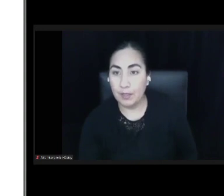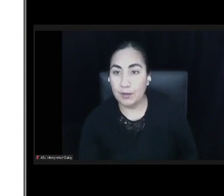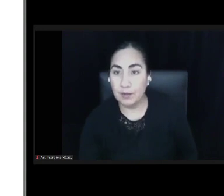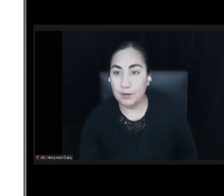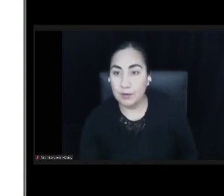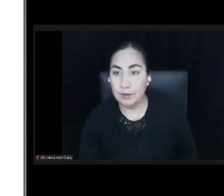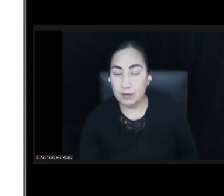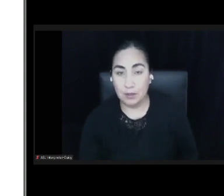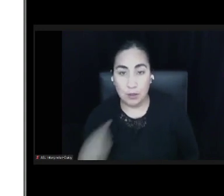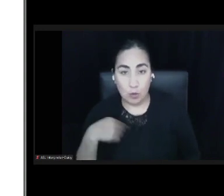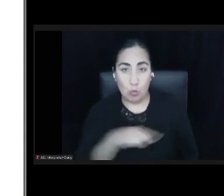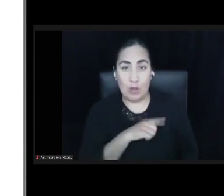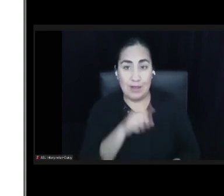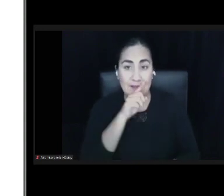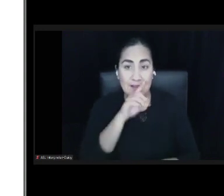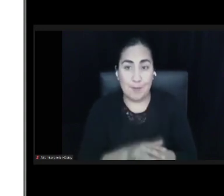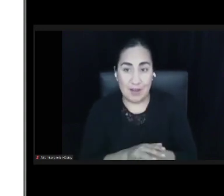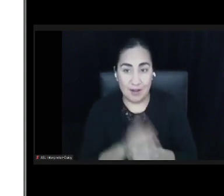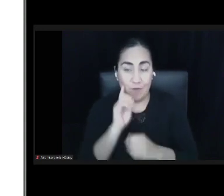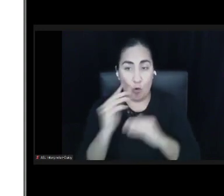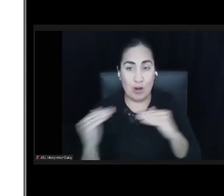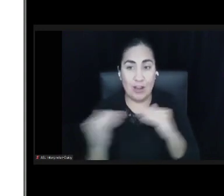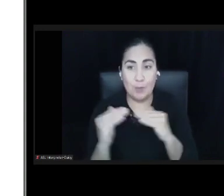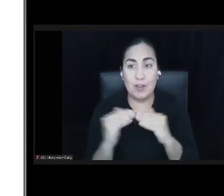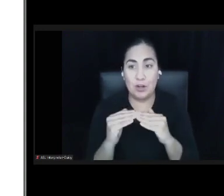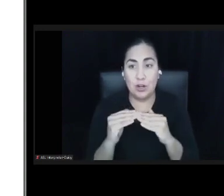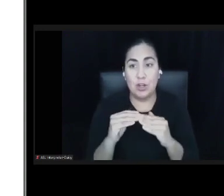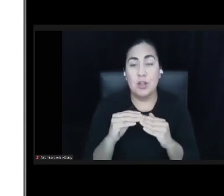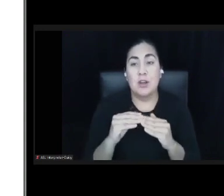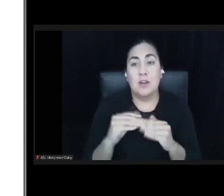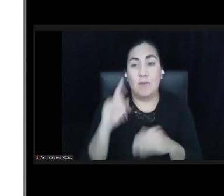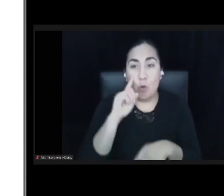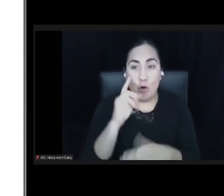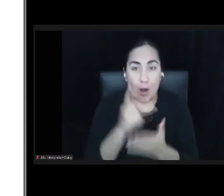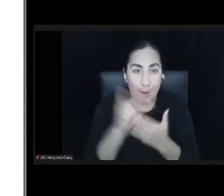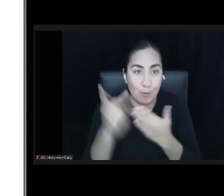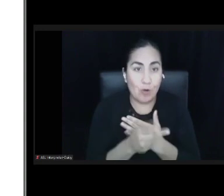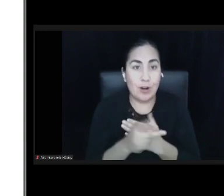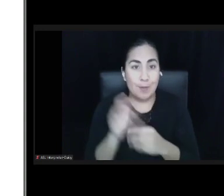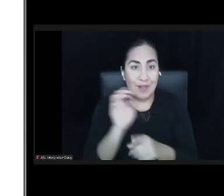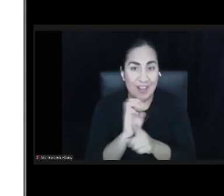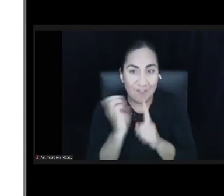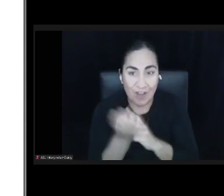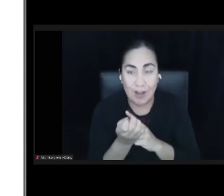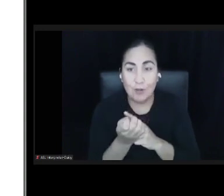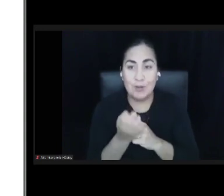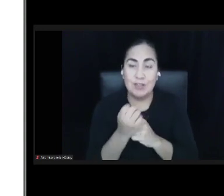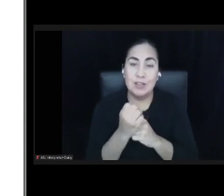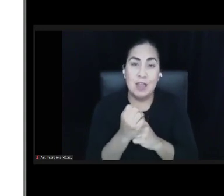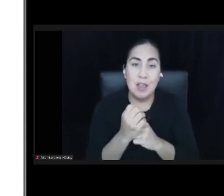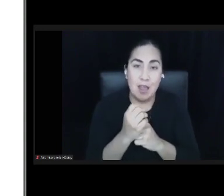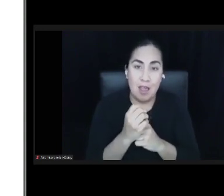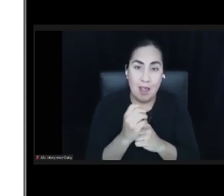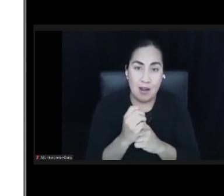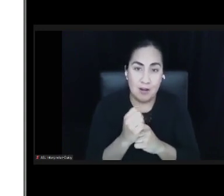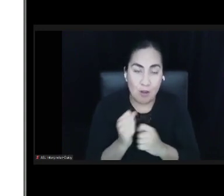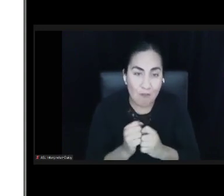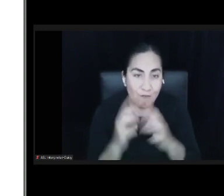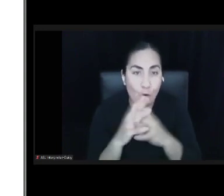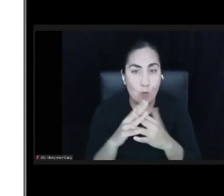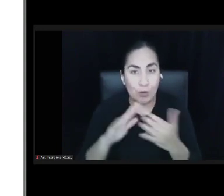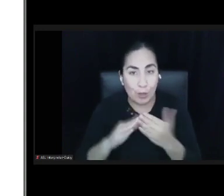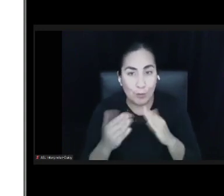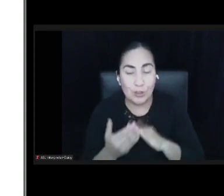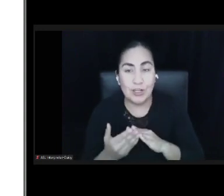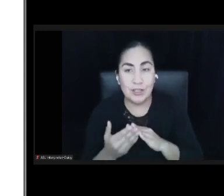programmatic lenses, arts, education, environment, informed communities, and poetry. And acknowledged that the historical,